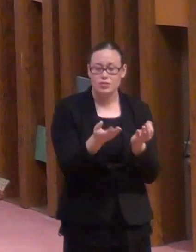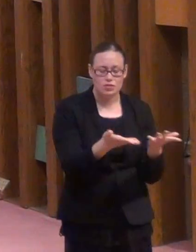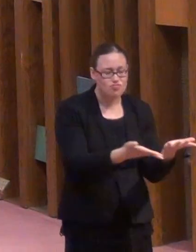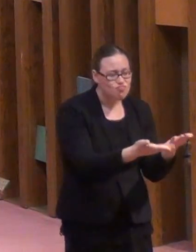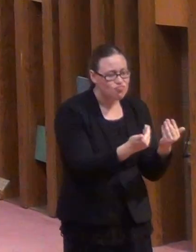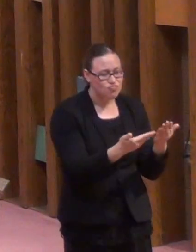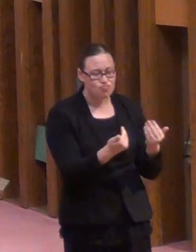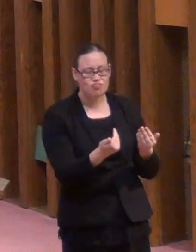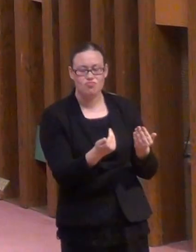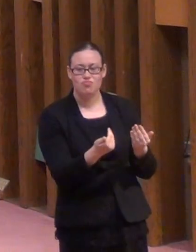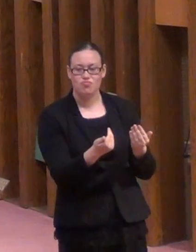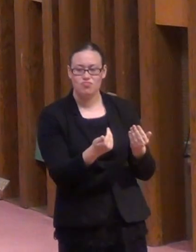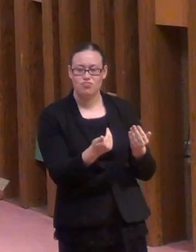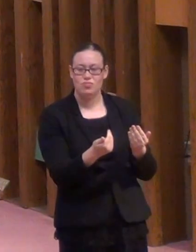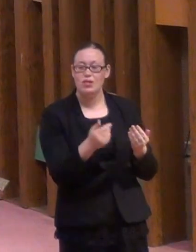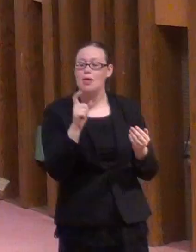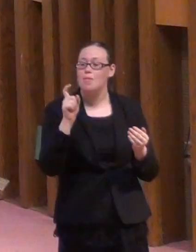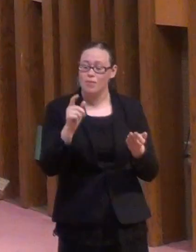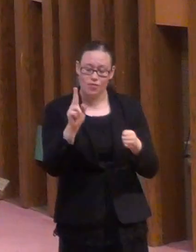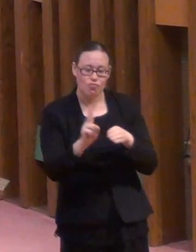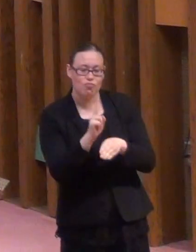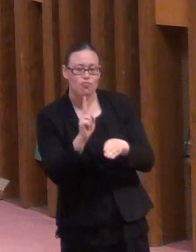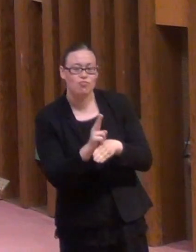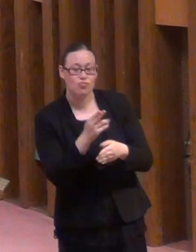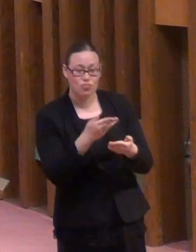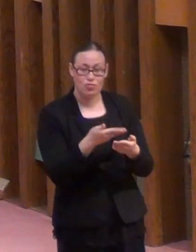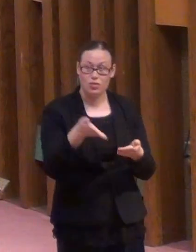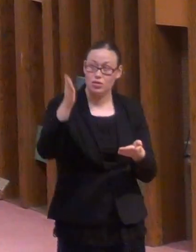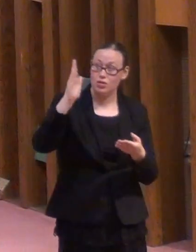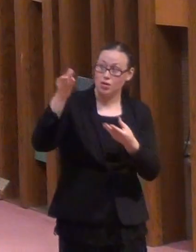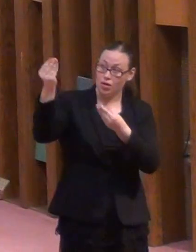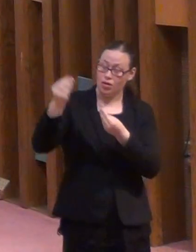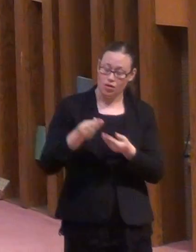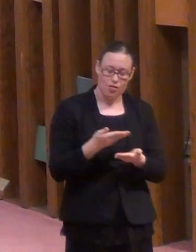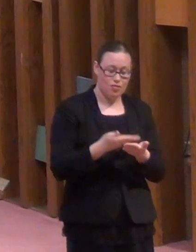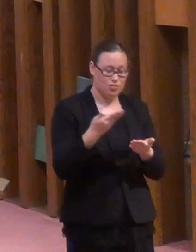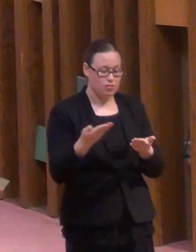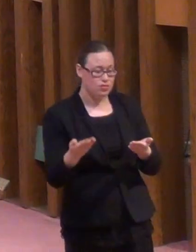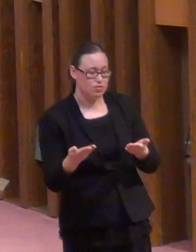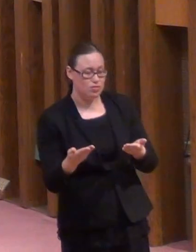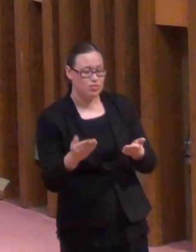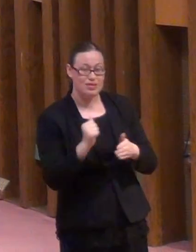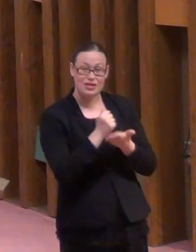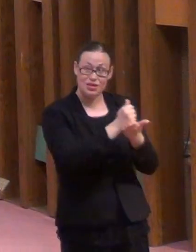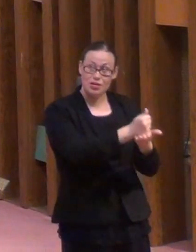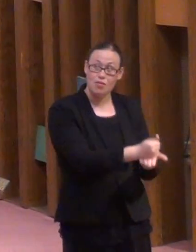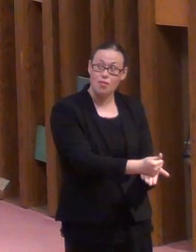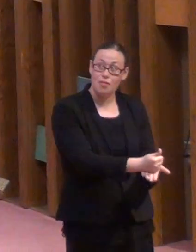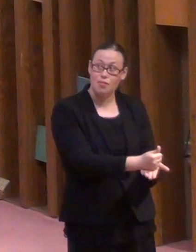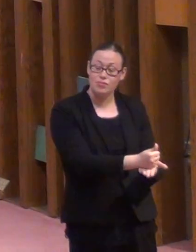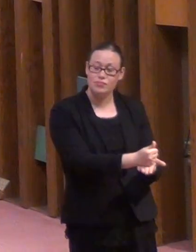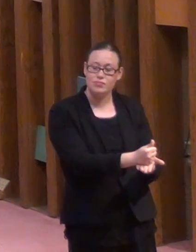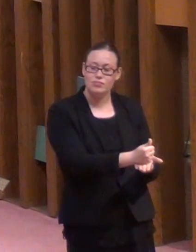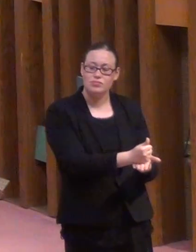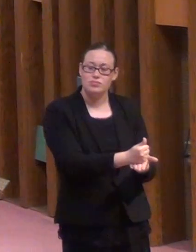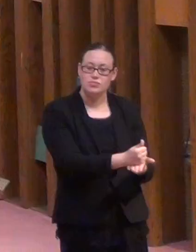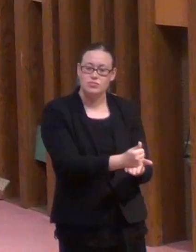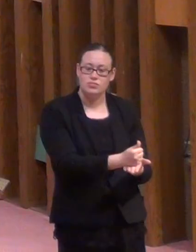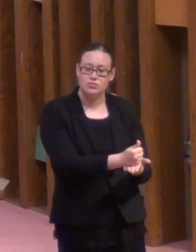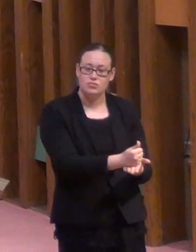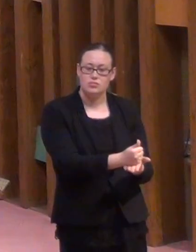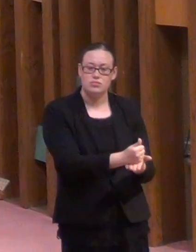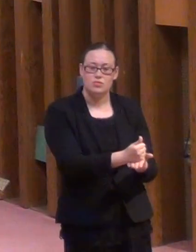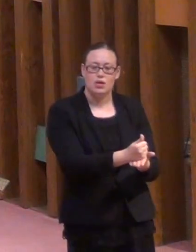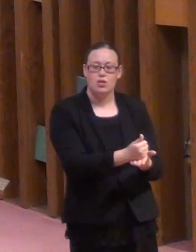to invest in eternity in ways that